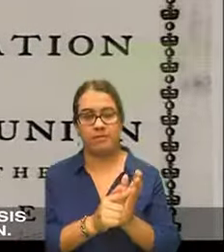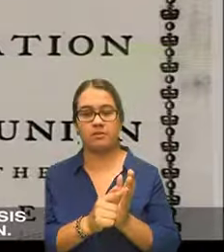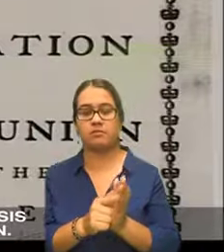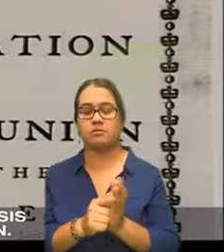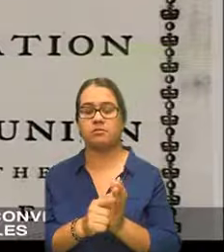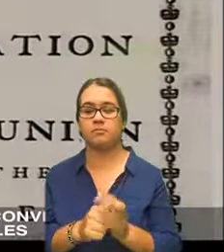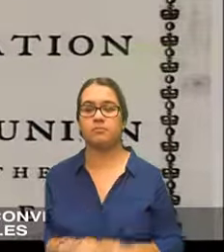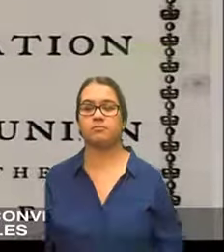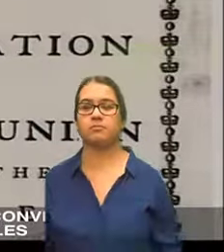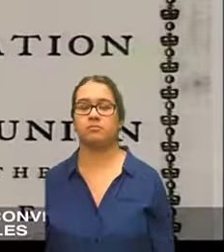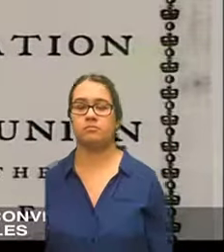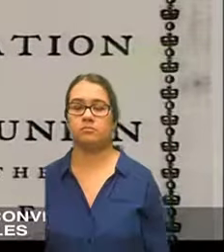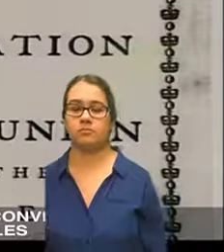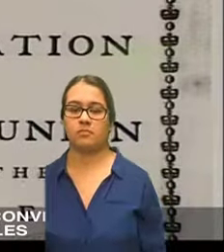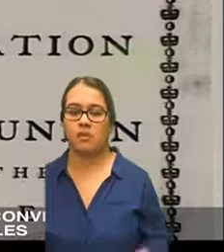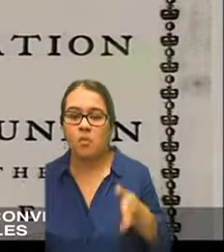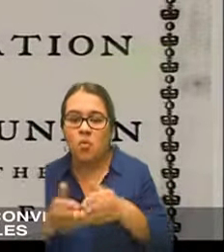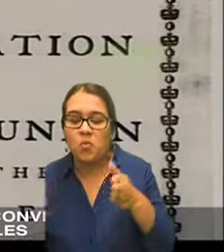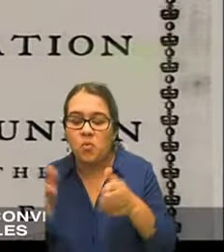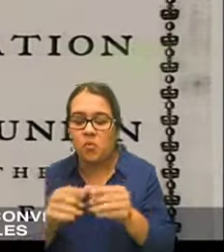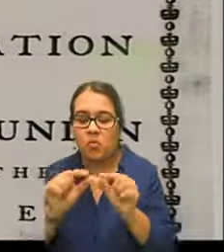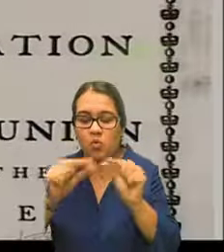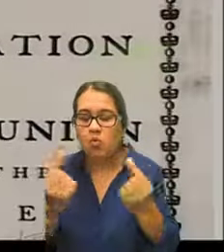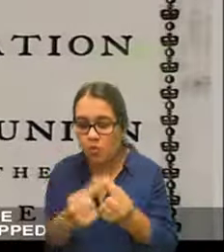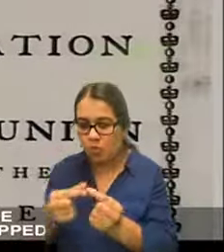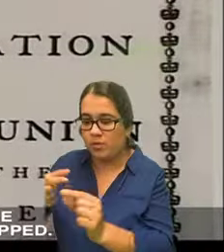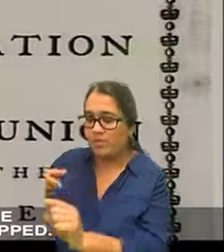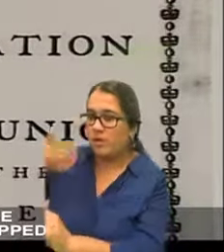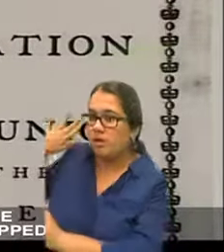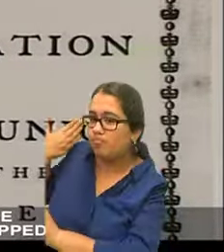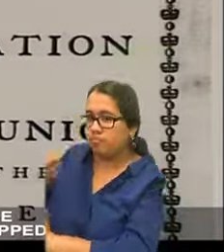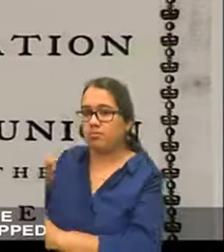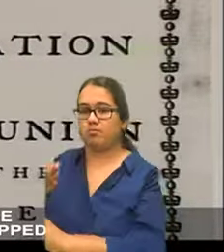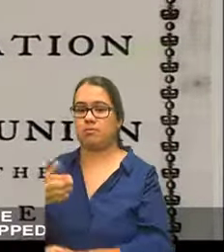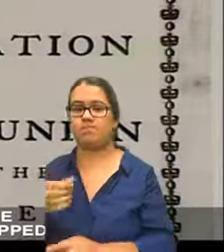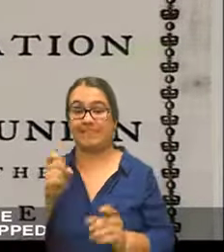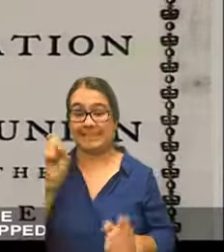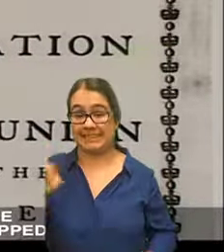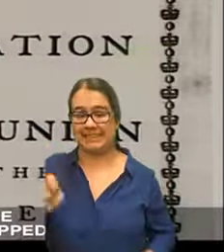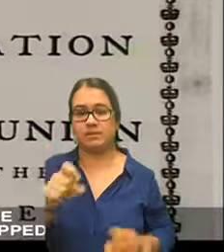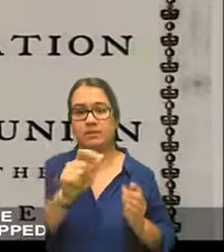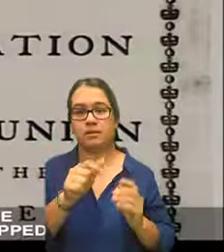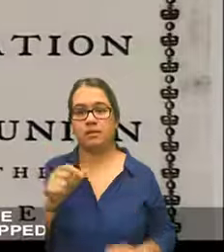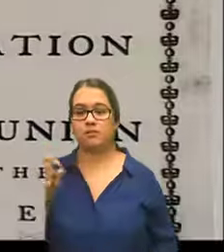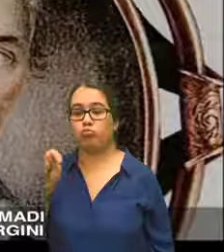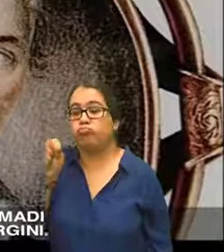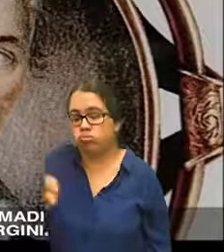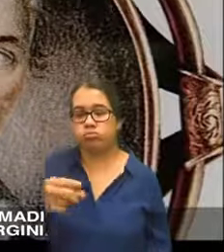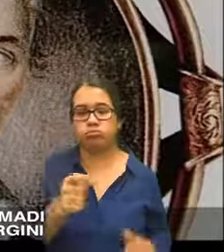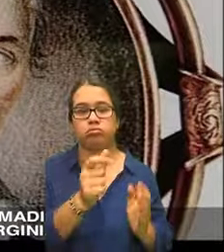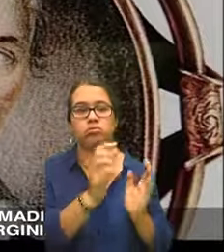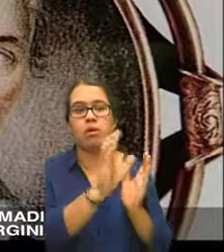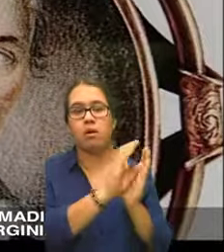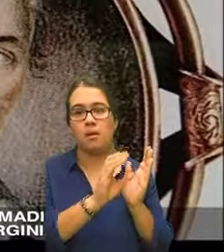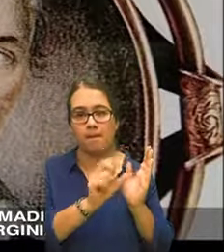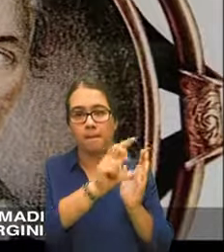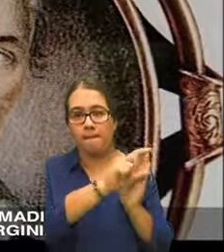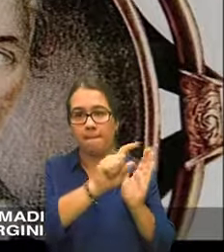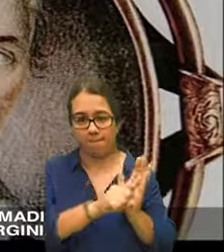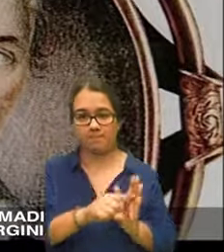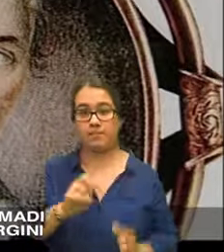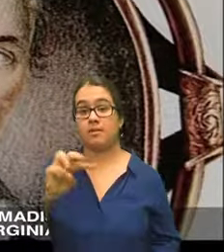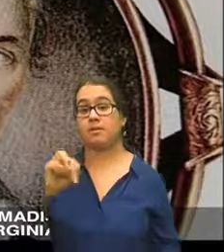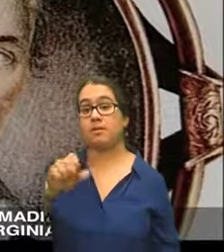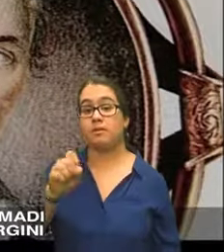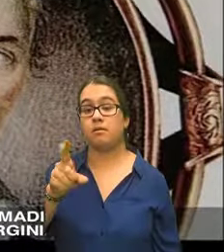union but a small group is convinced that the Articles will have to be completely scrapped One of them is James